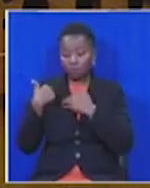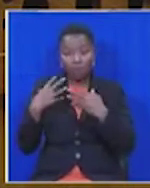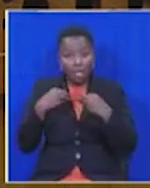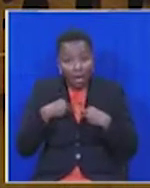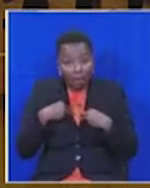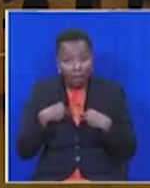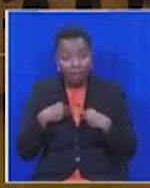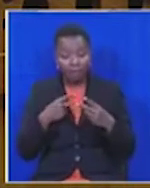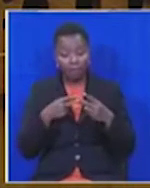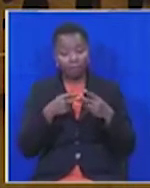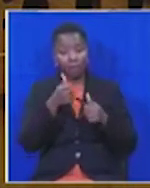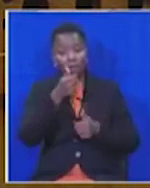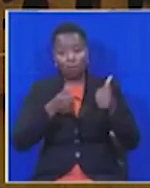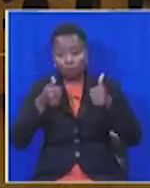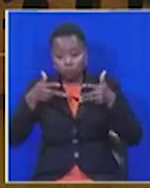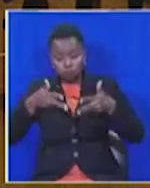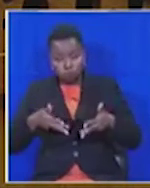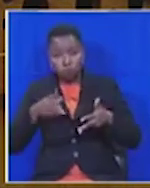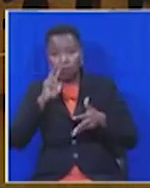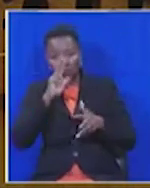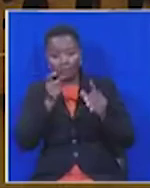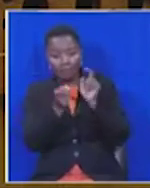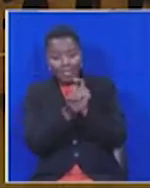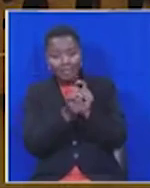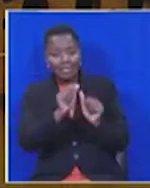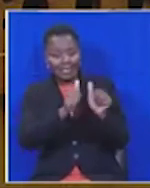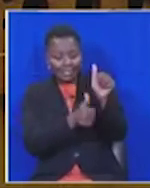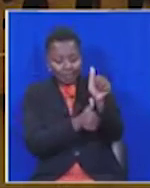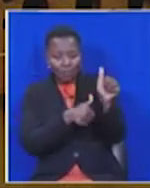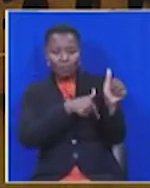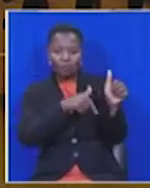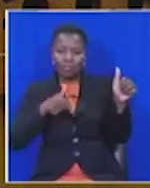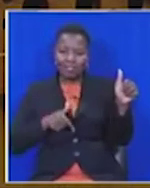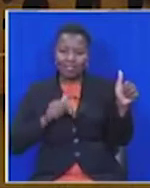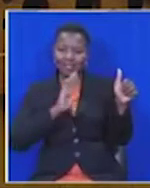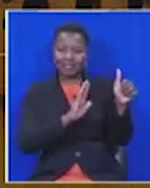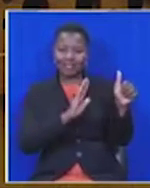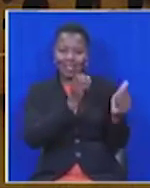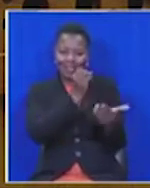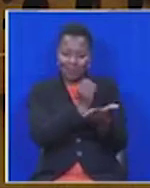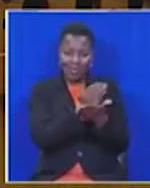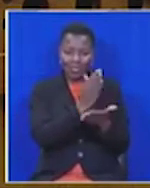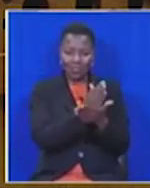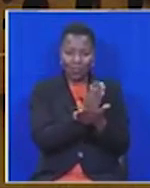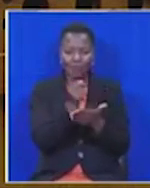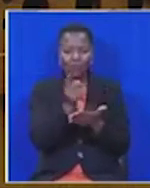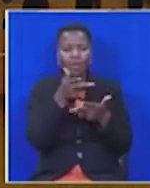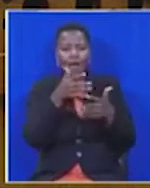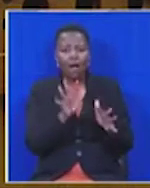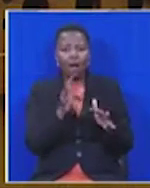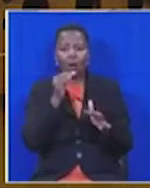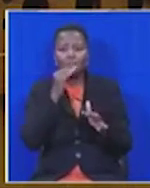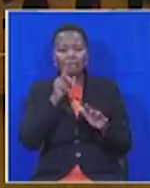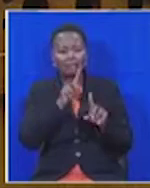parties or as whips, to engage with the leader of government business so that we can find a way. There have been proposals for unscripted